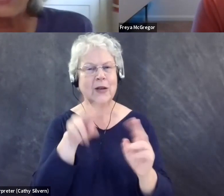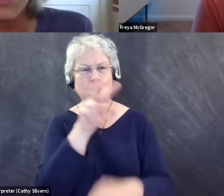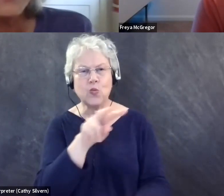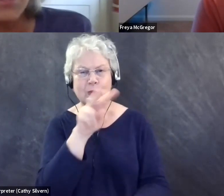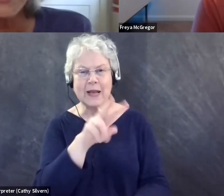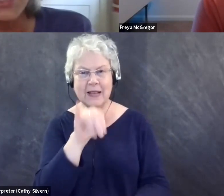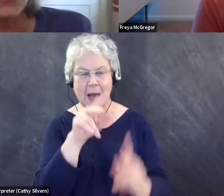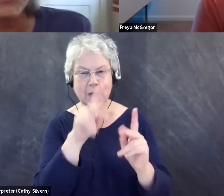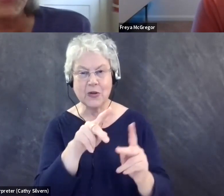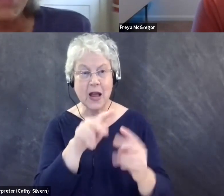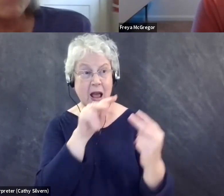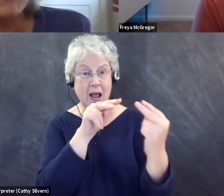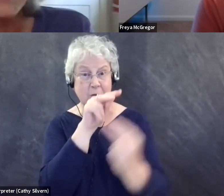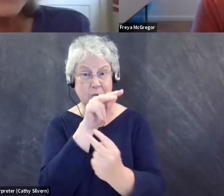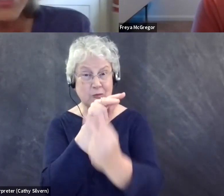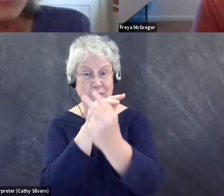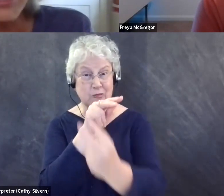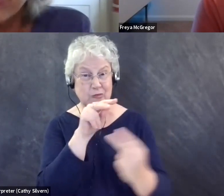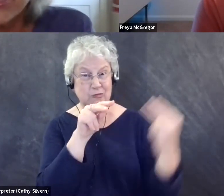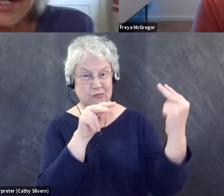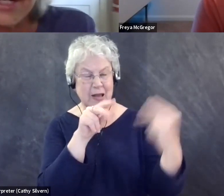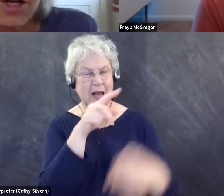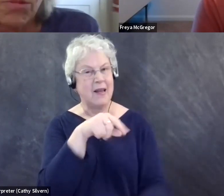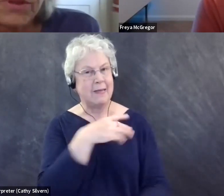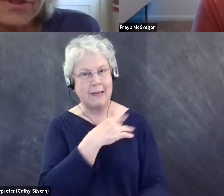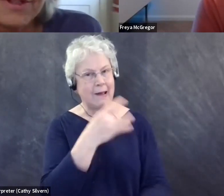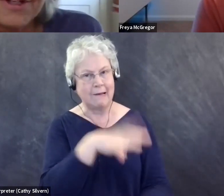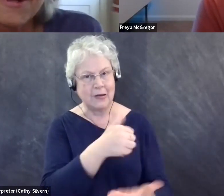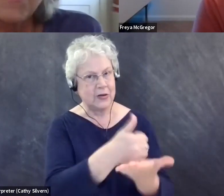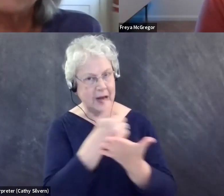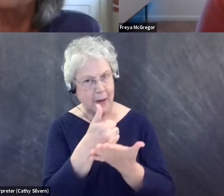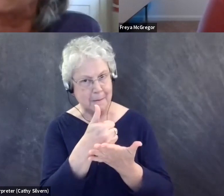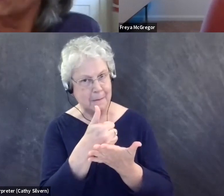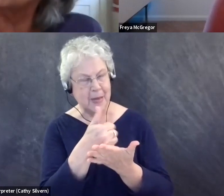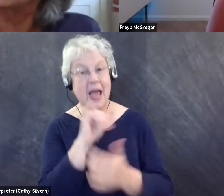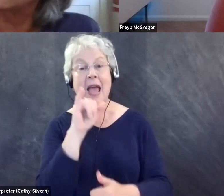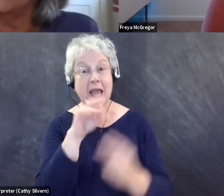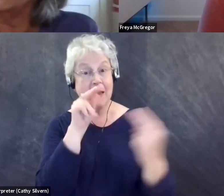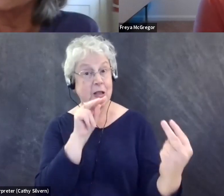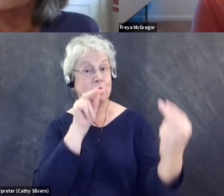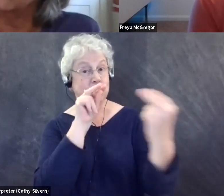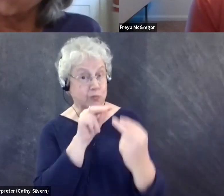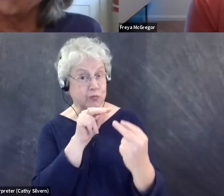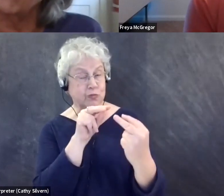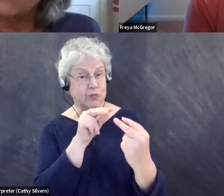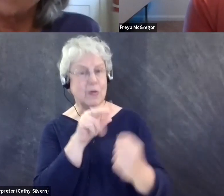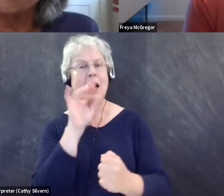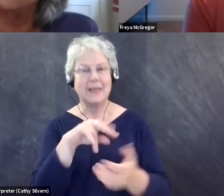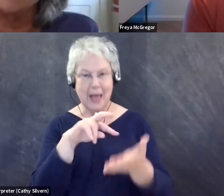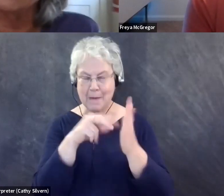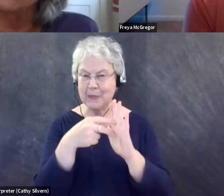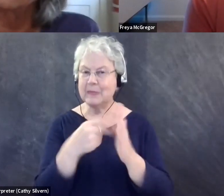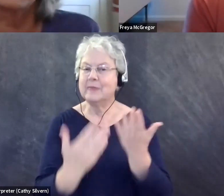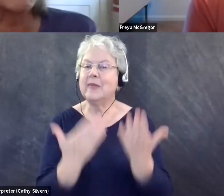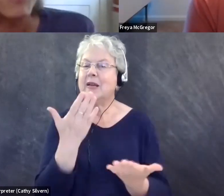isn't making eye contact with you, that probably means they're not interested in help. But if they are making eye contact with you, that